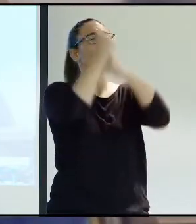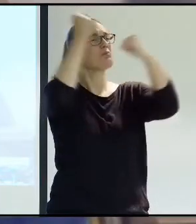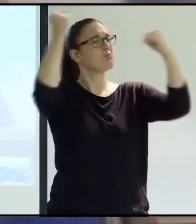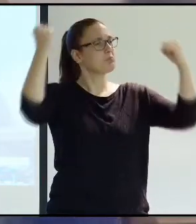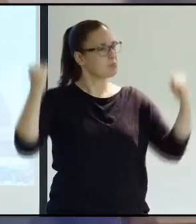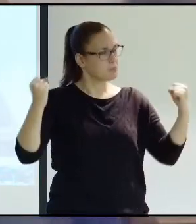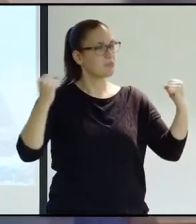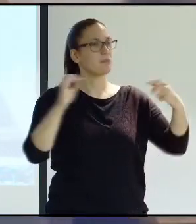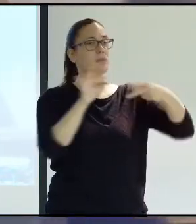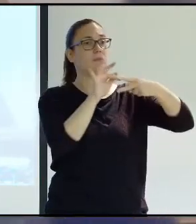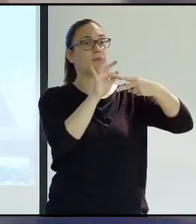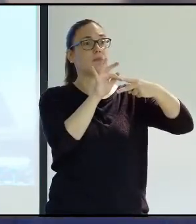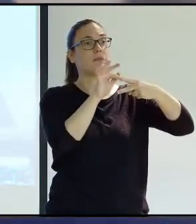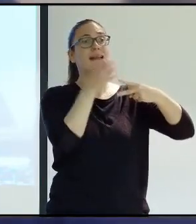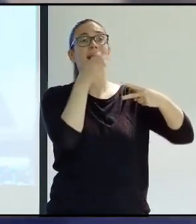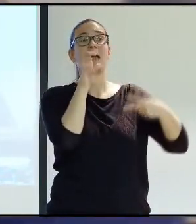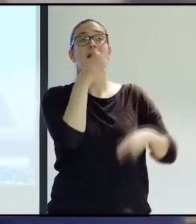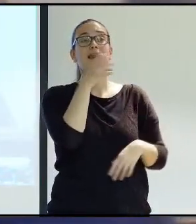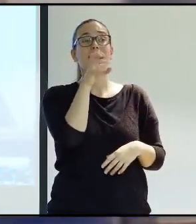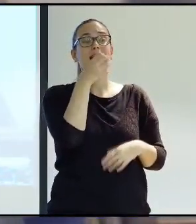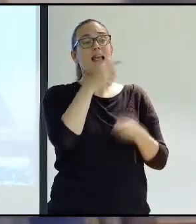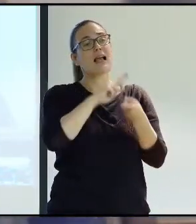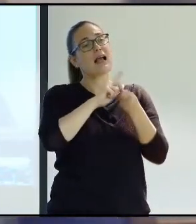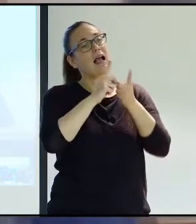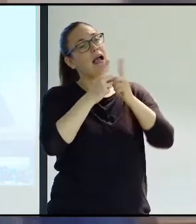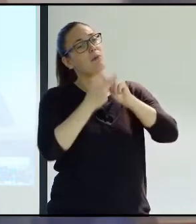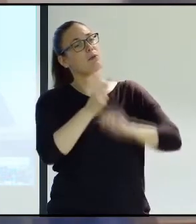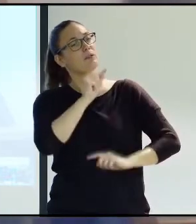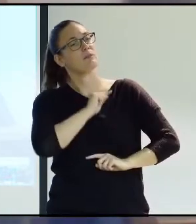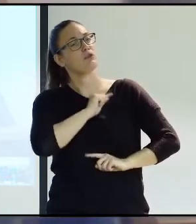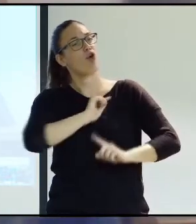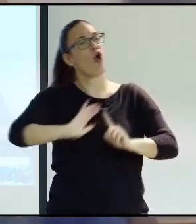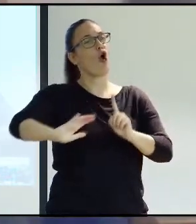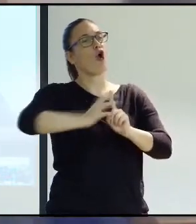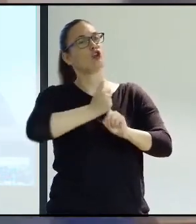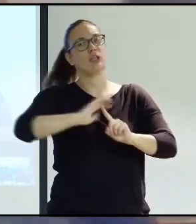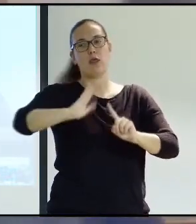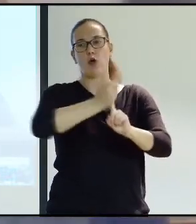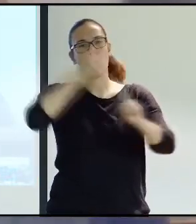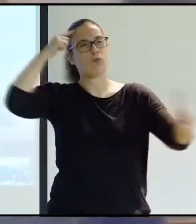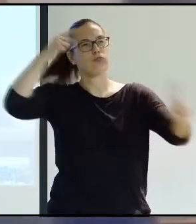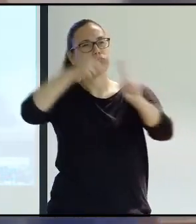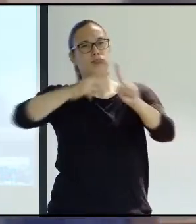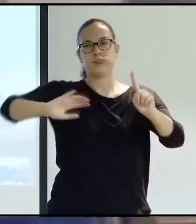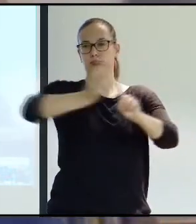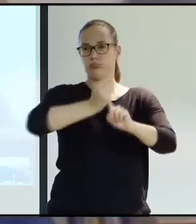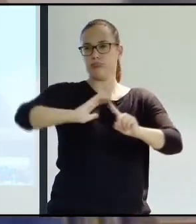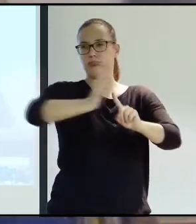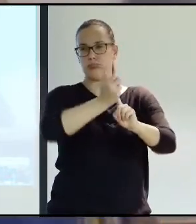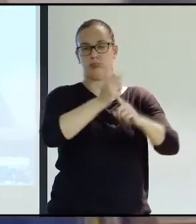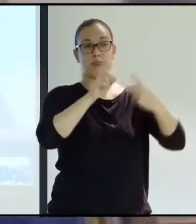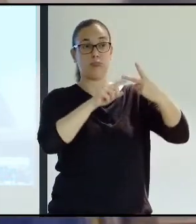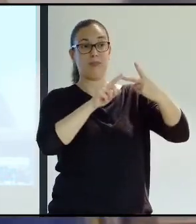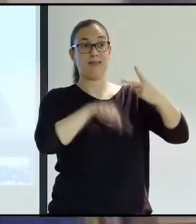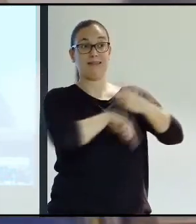launched, then people started to demand things. And so, in other words, all of the trust was